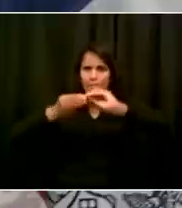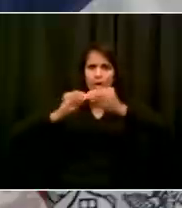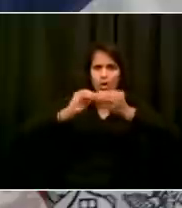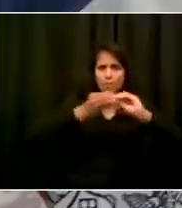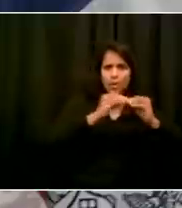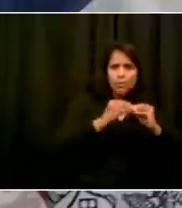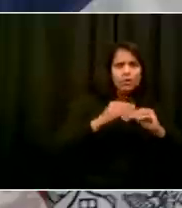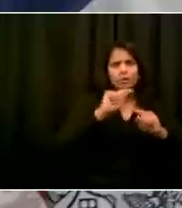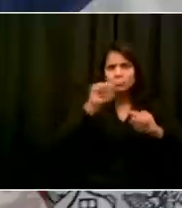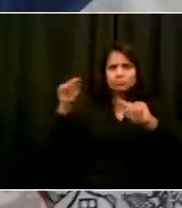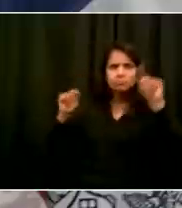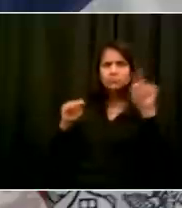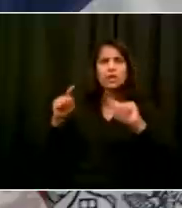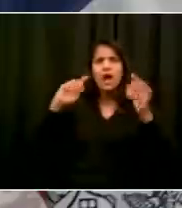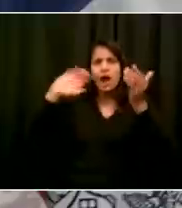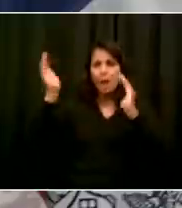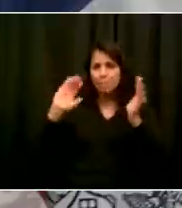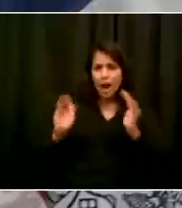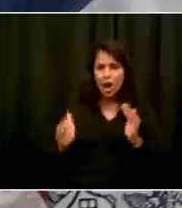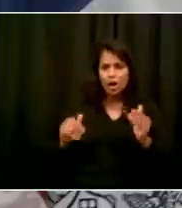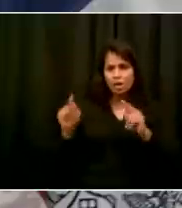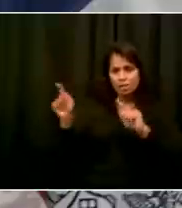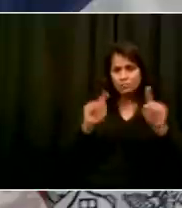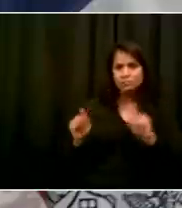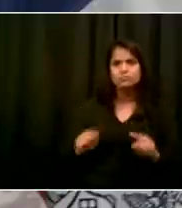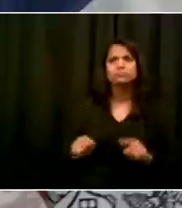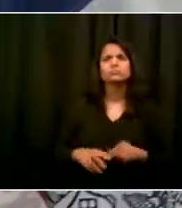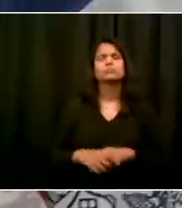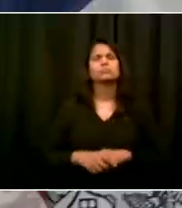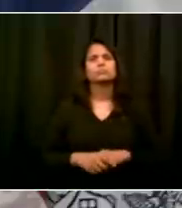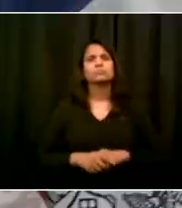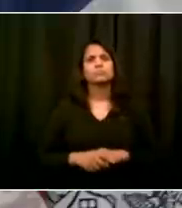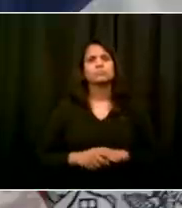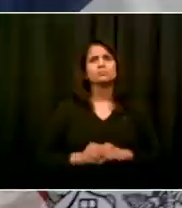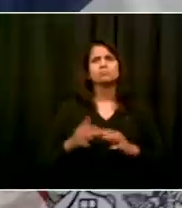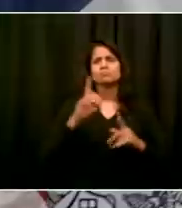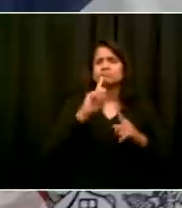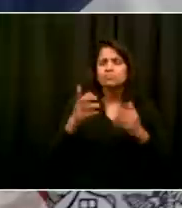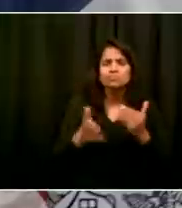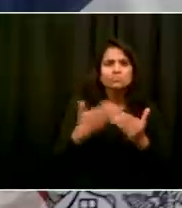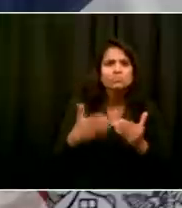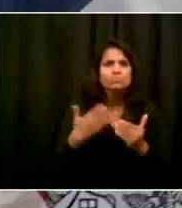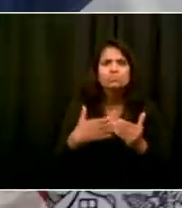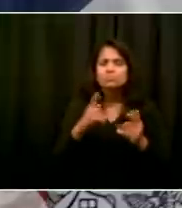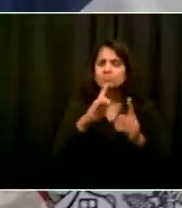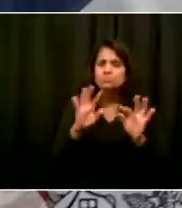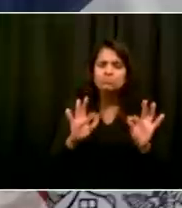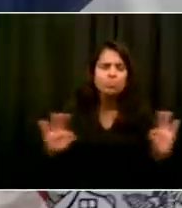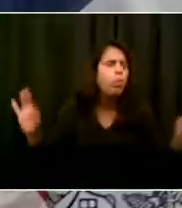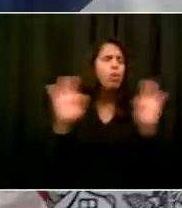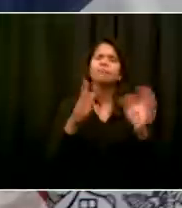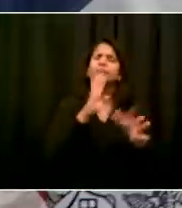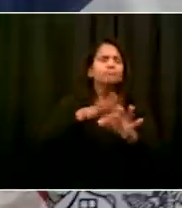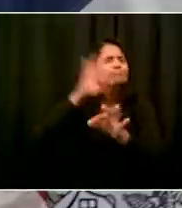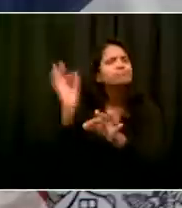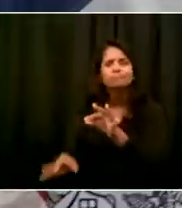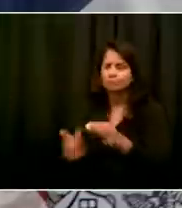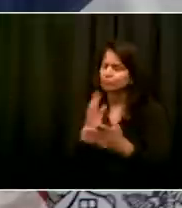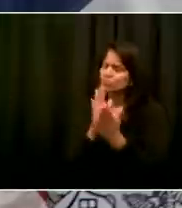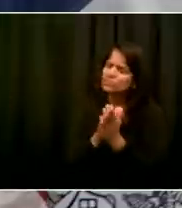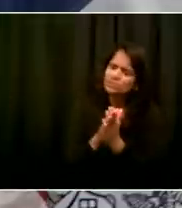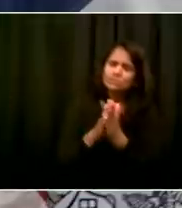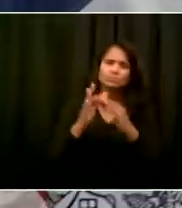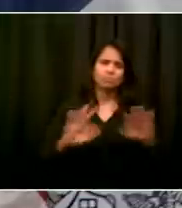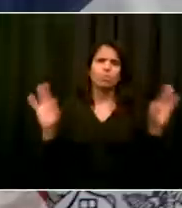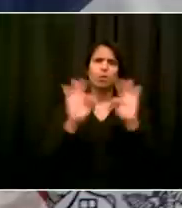And it is an easier process than ever. So important. So, again, constantly people say, what can I do to help? How can I help New York City? You can help New